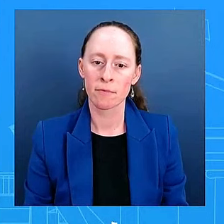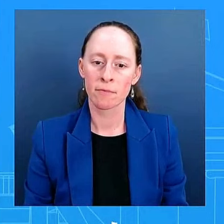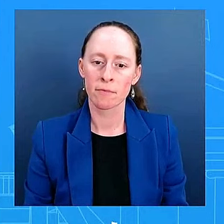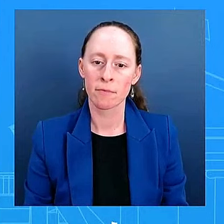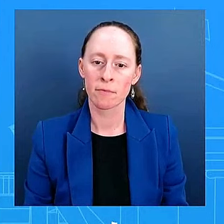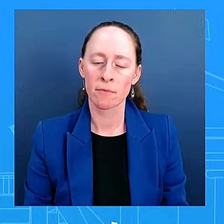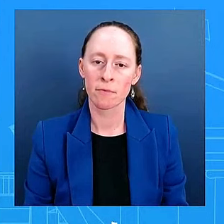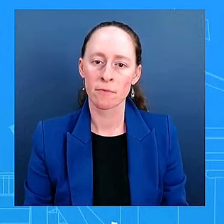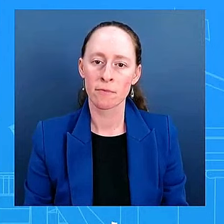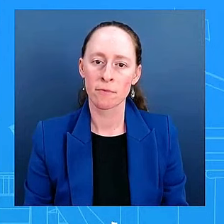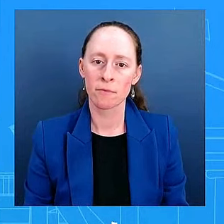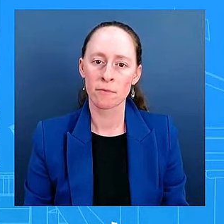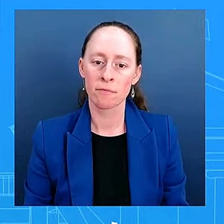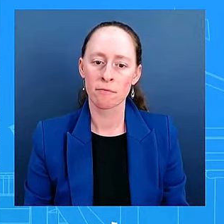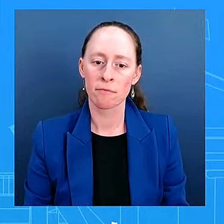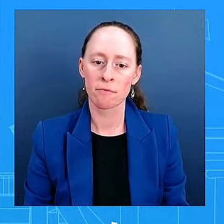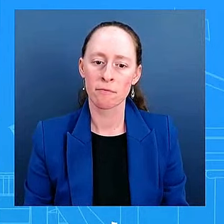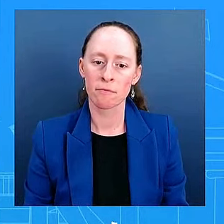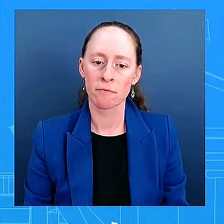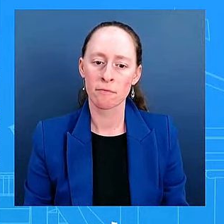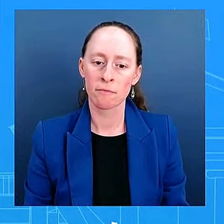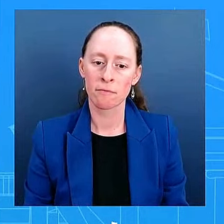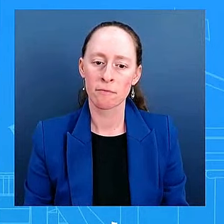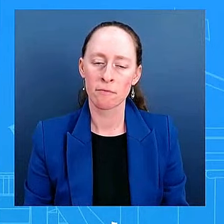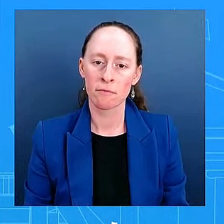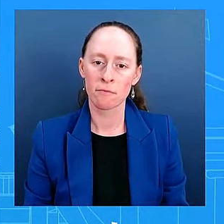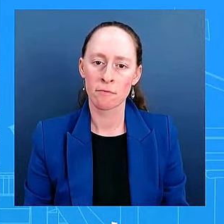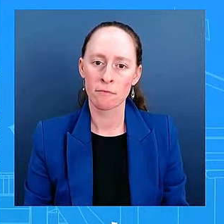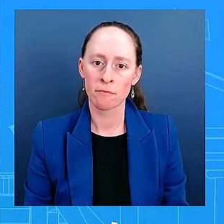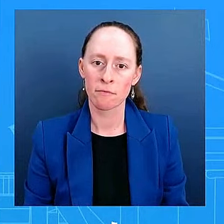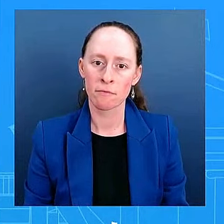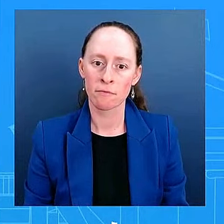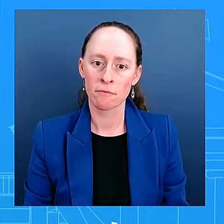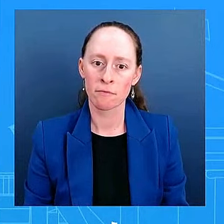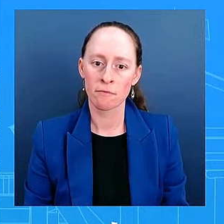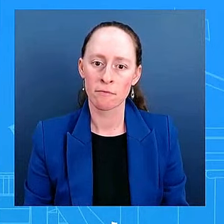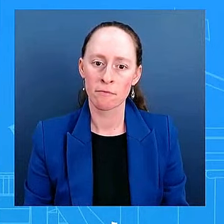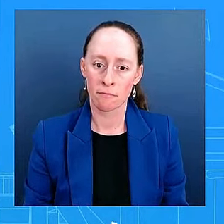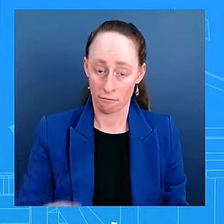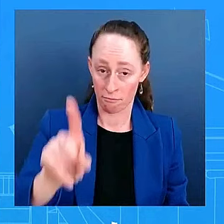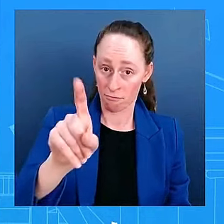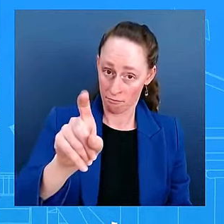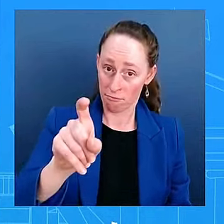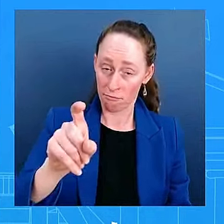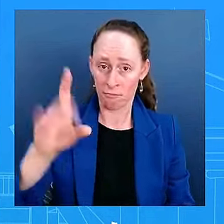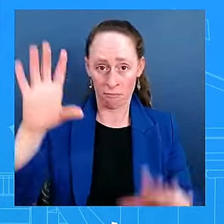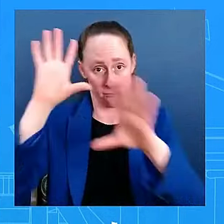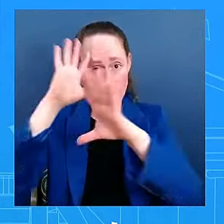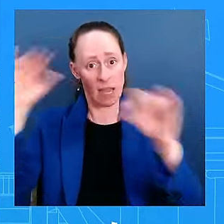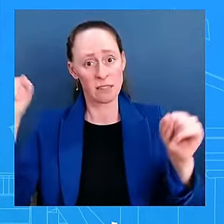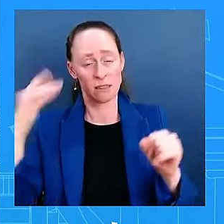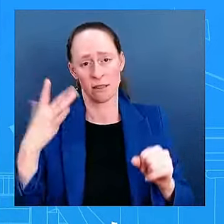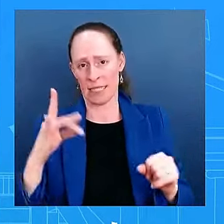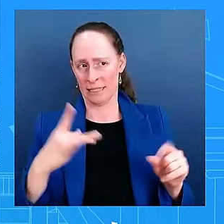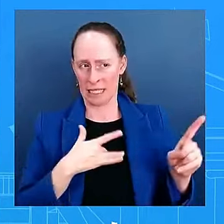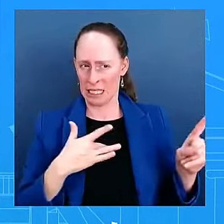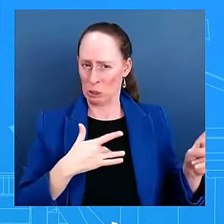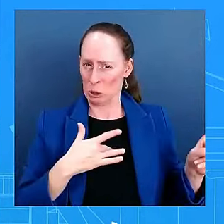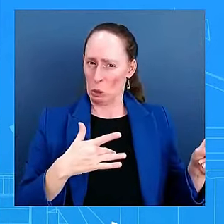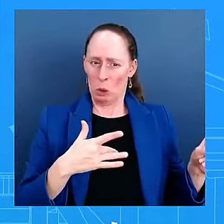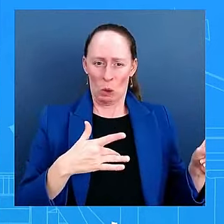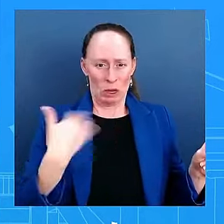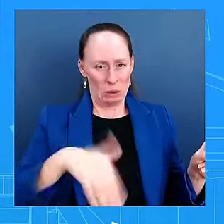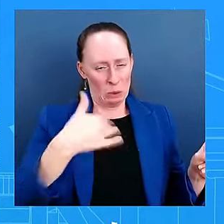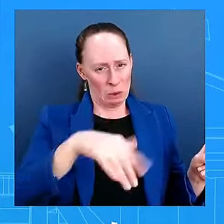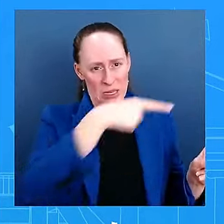Does the president still stand by his description of the former president, now president-elect as an existential threat to democracy? I don't have